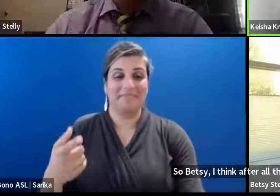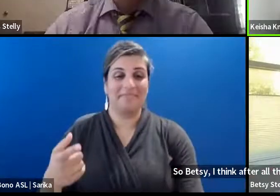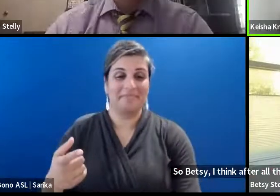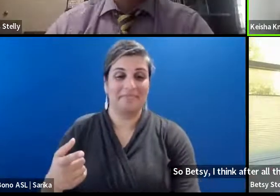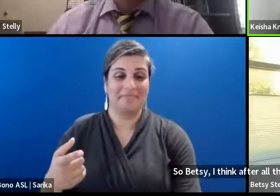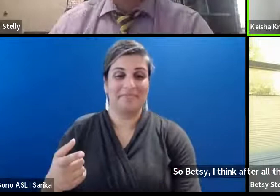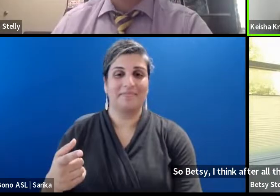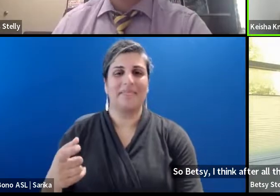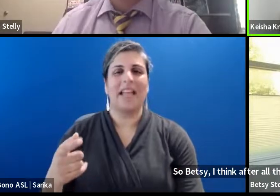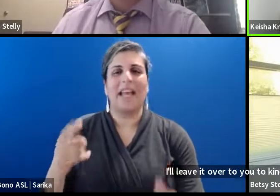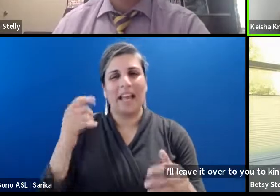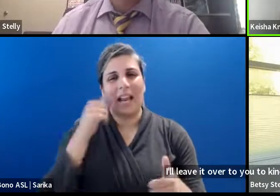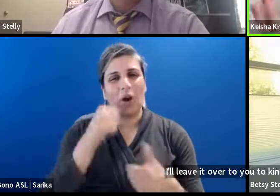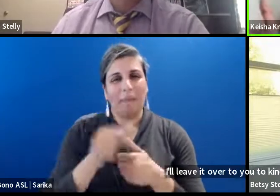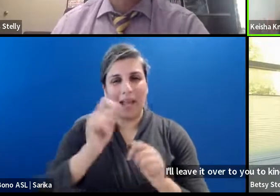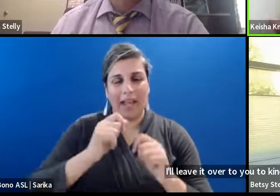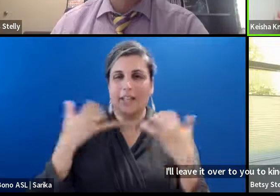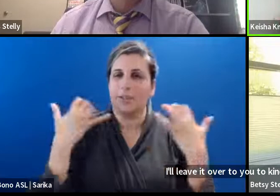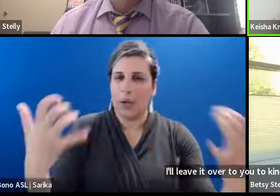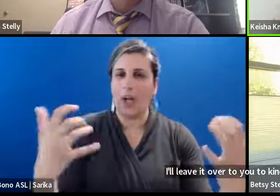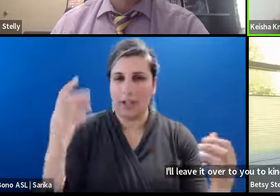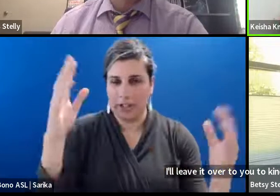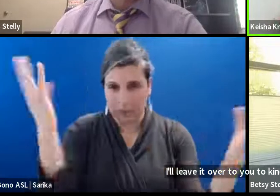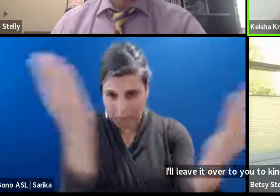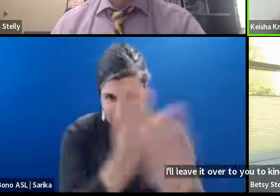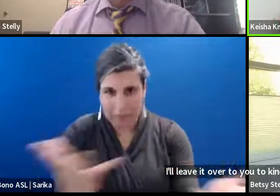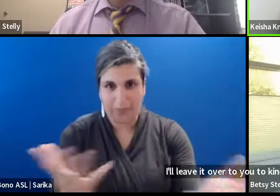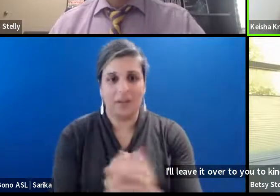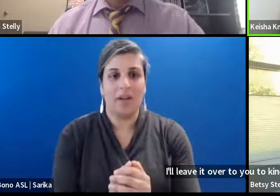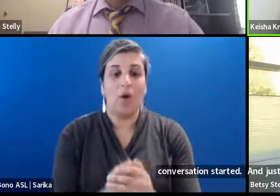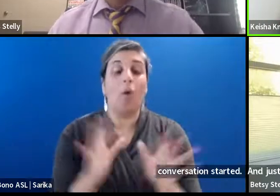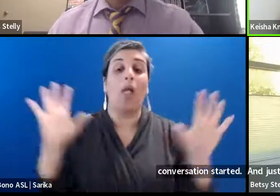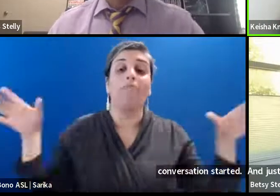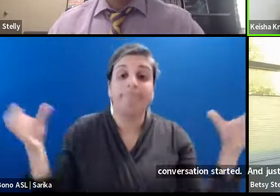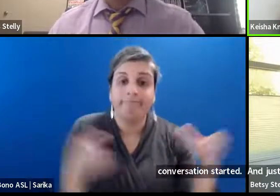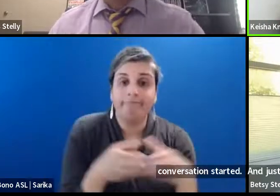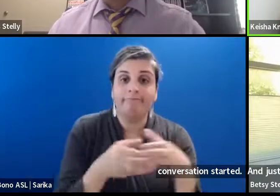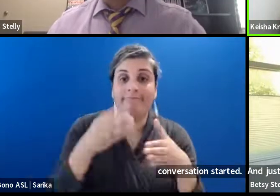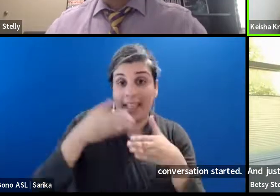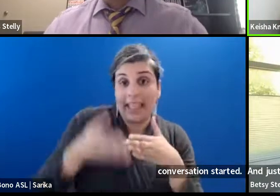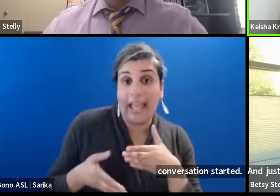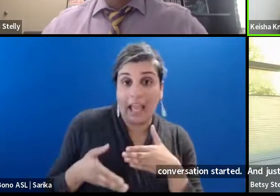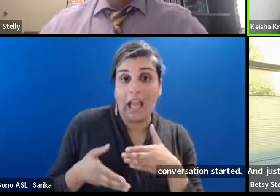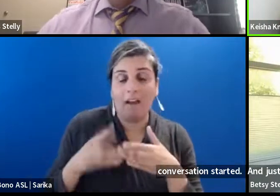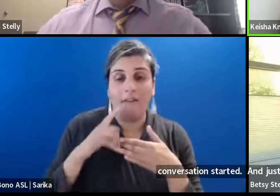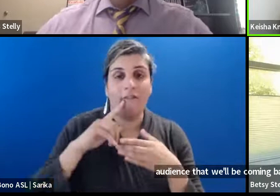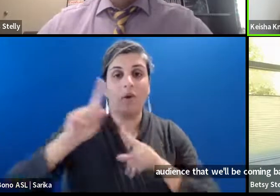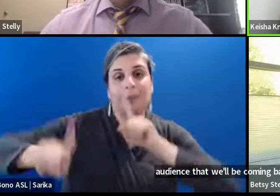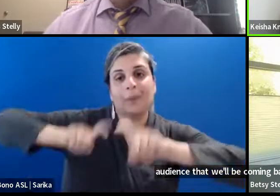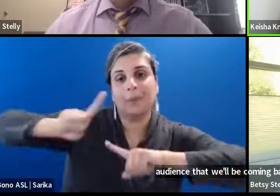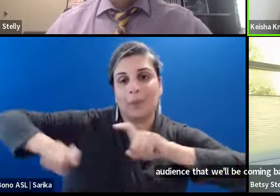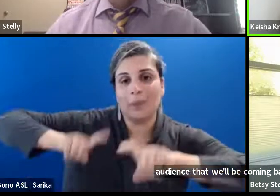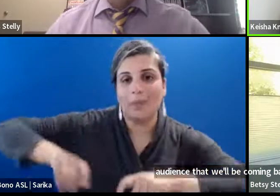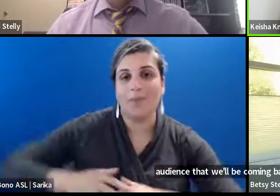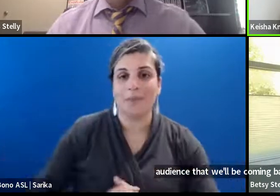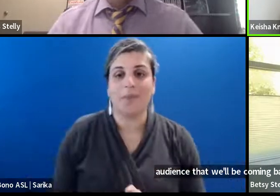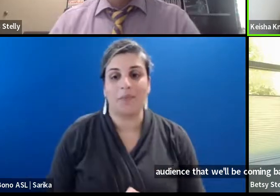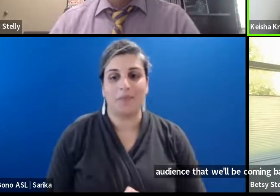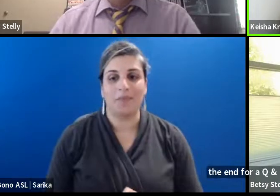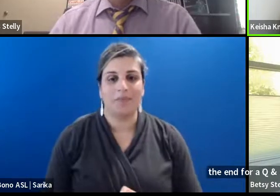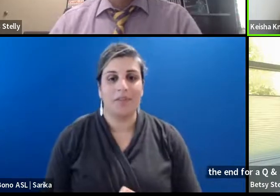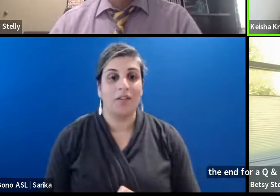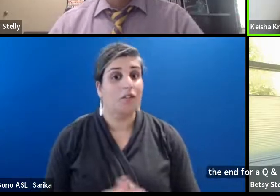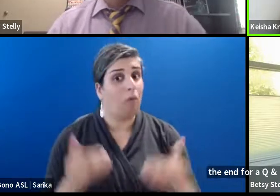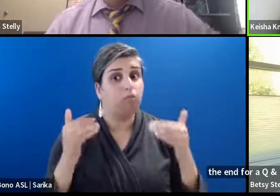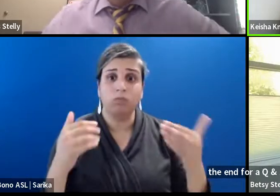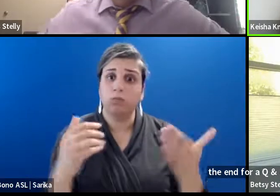reminding the audience that we'll be coming back together at the end for a Q&A. So please drop your questions in